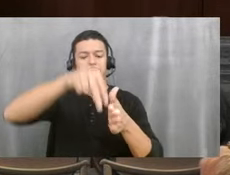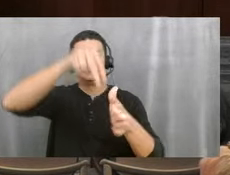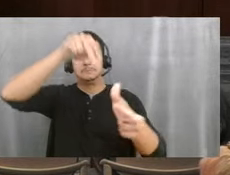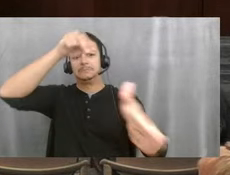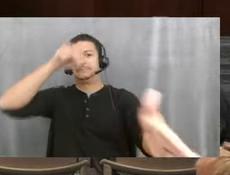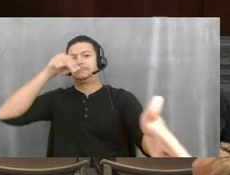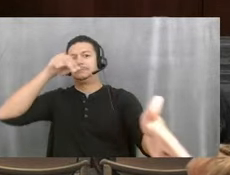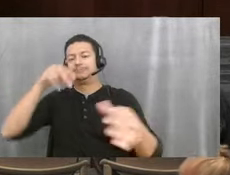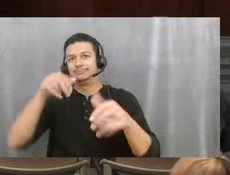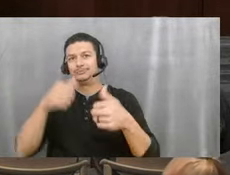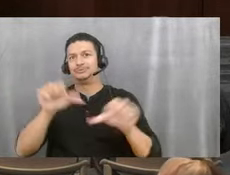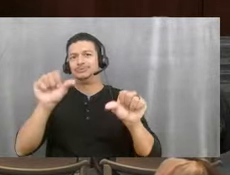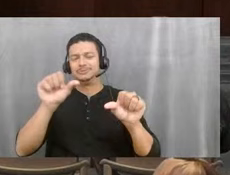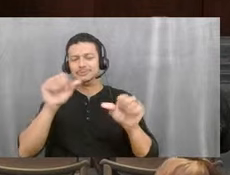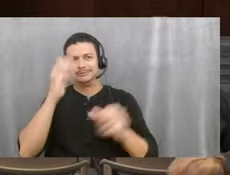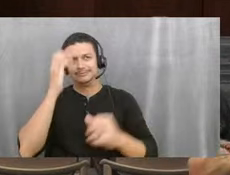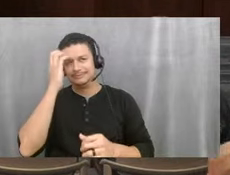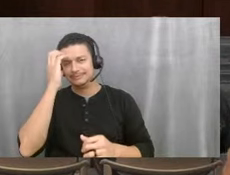that we have with our kids.